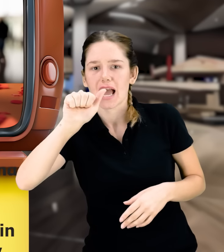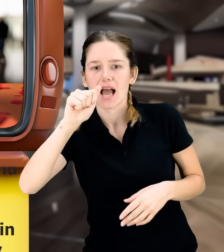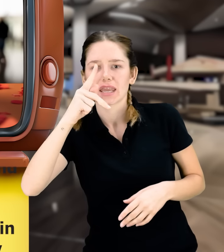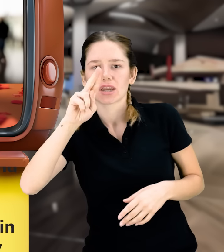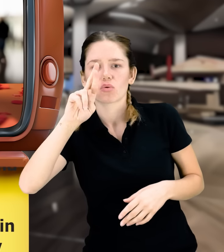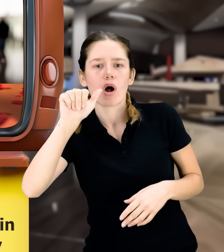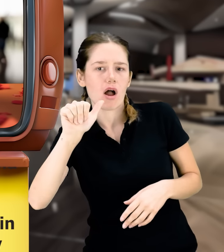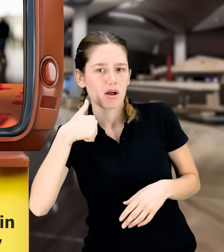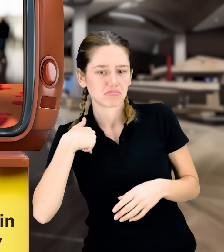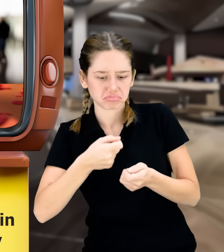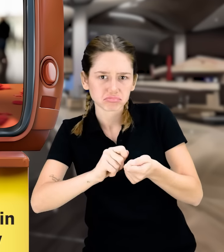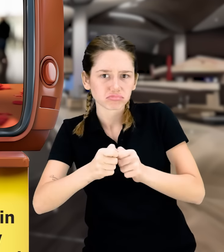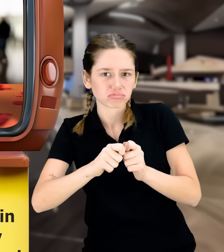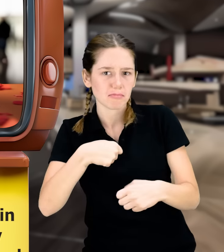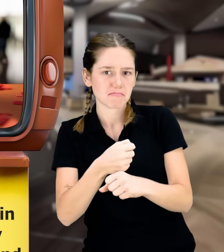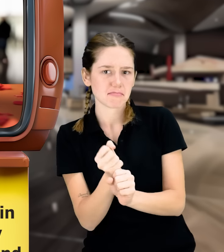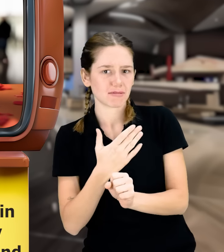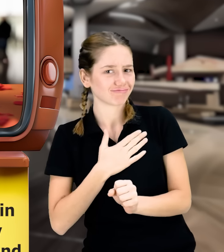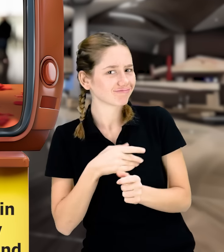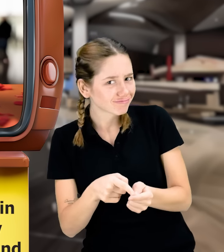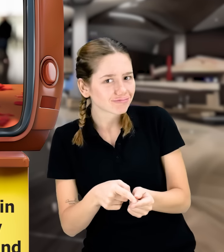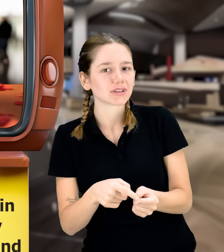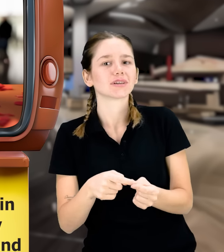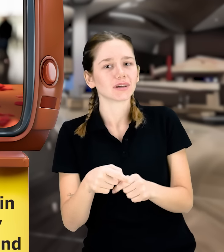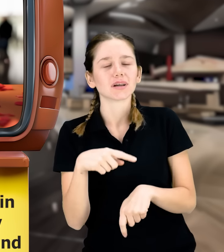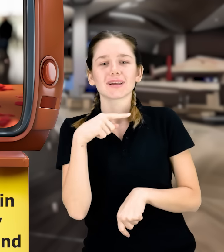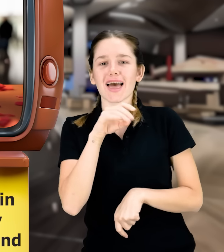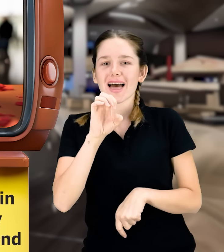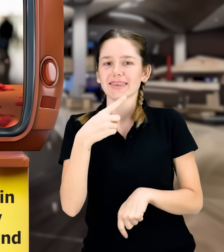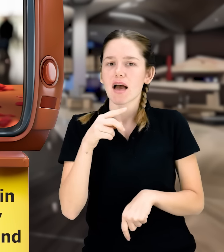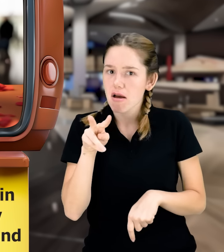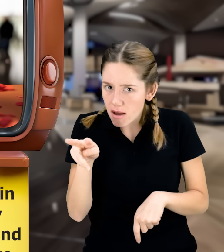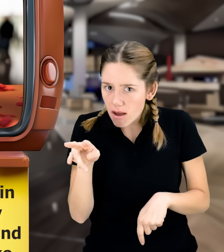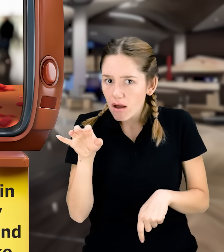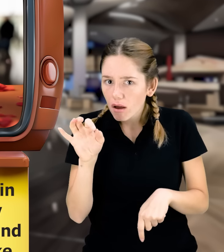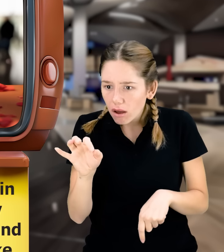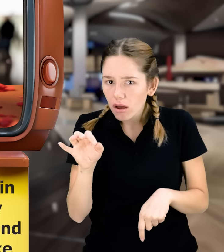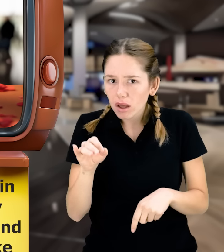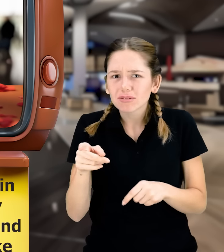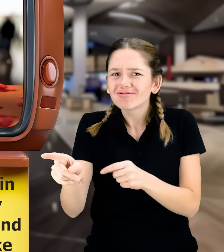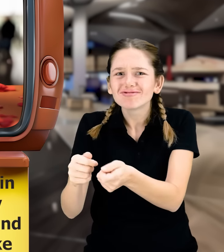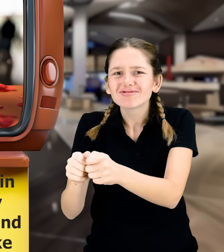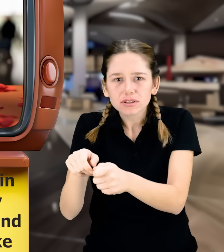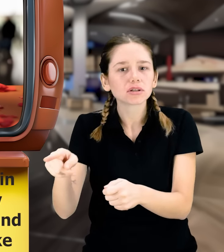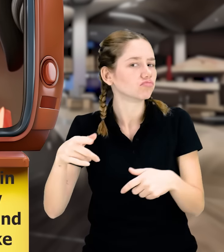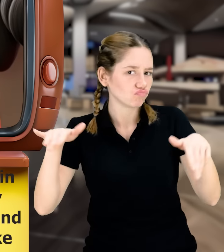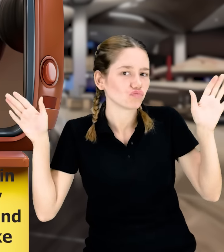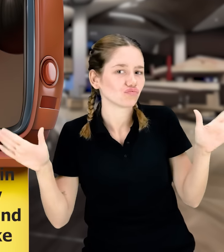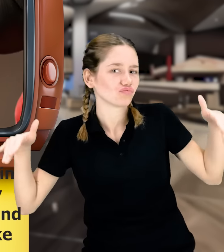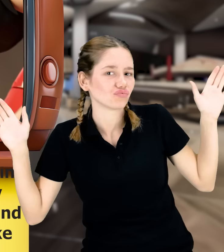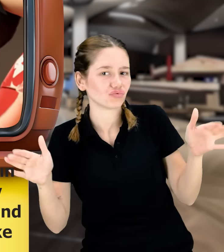doing origami. Do you know what that is? Ege, in awe, watched as the paper in her hands